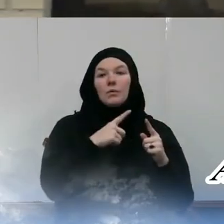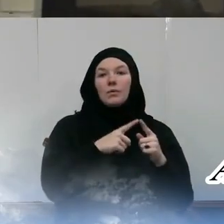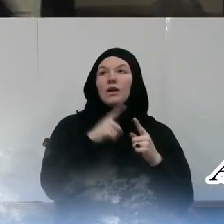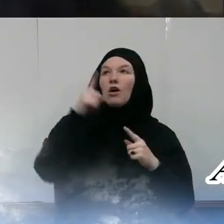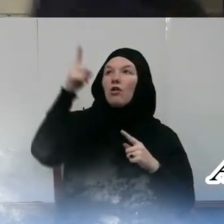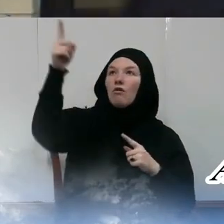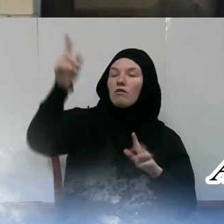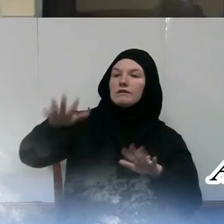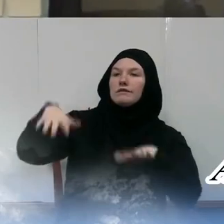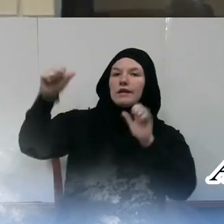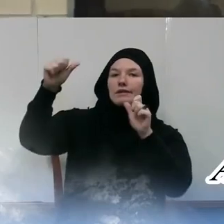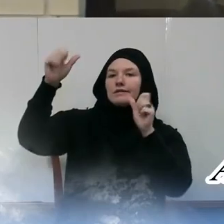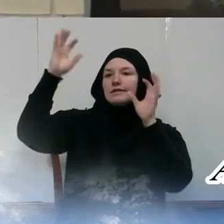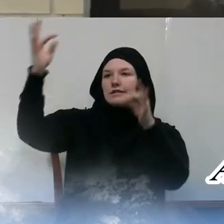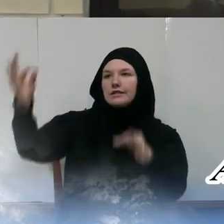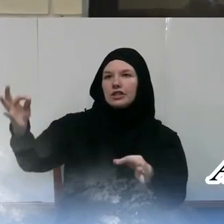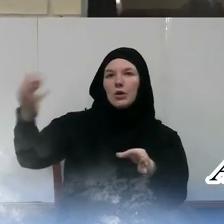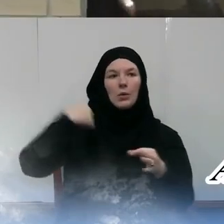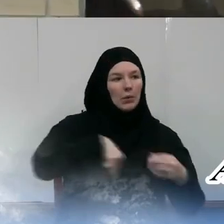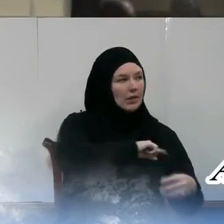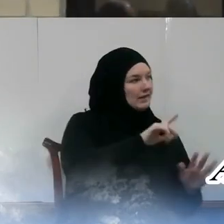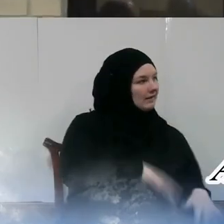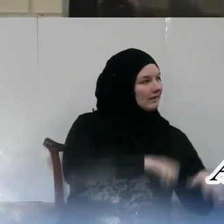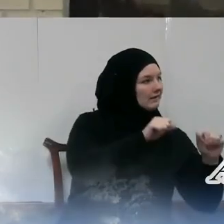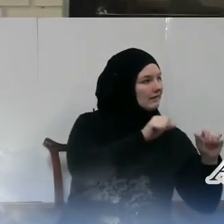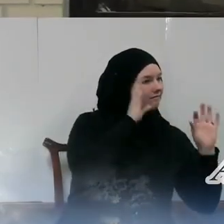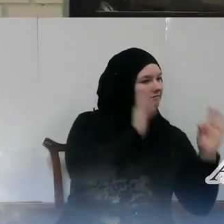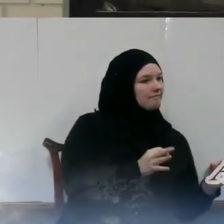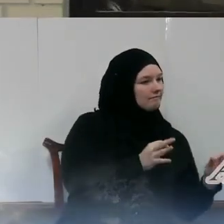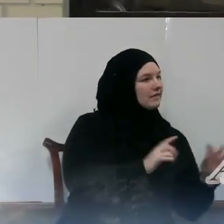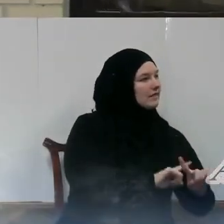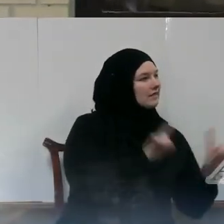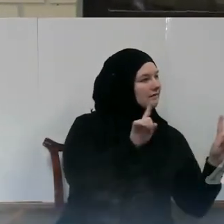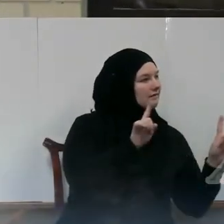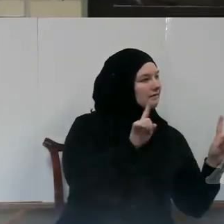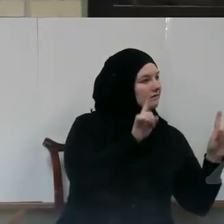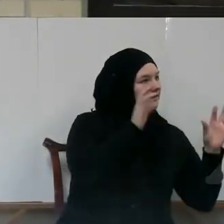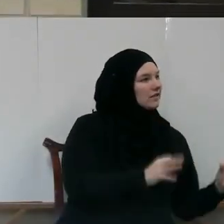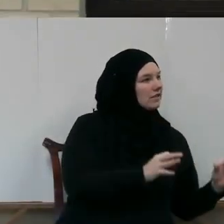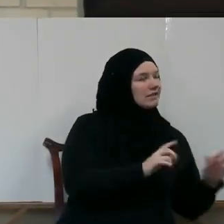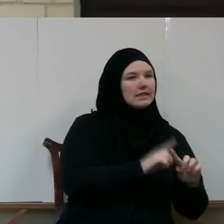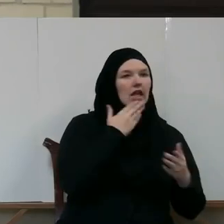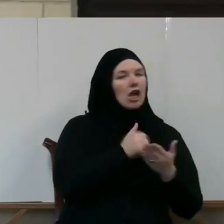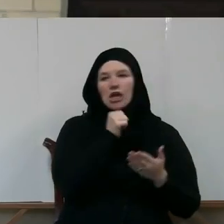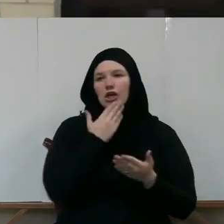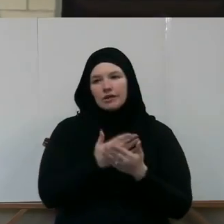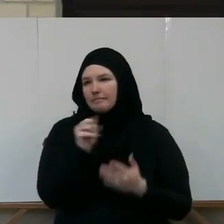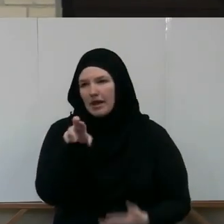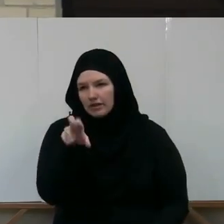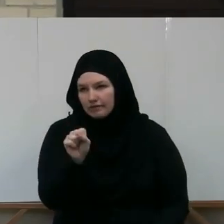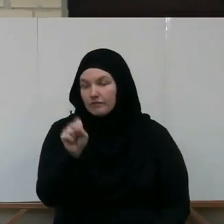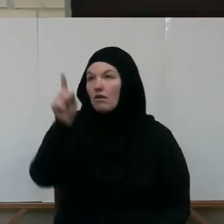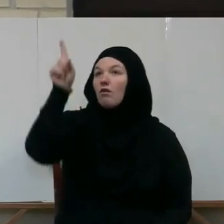different position, that definitely is not good manners. So Allah SWT has taken a very clear